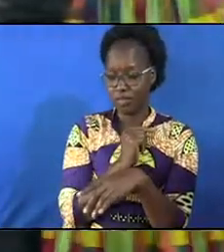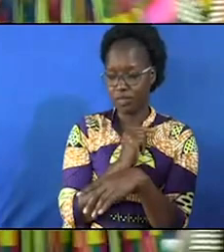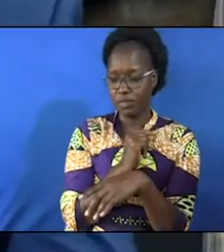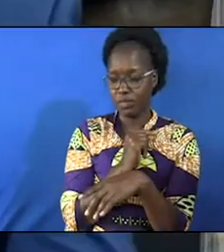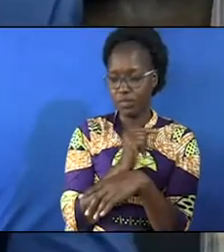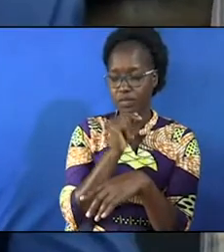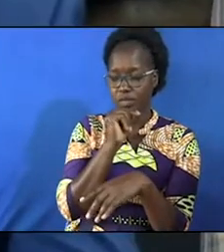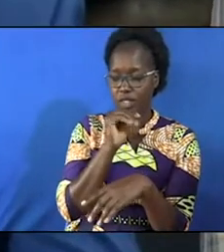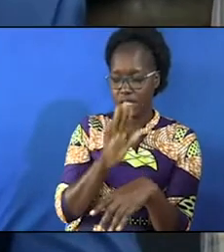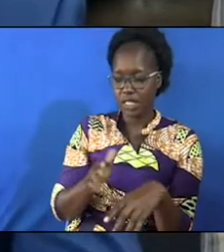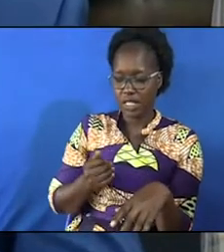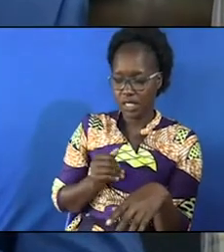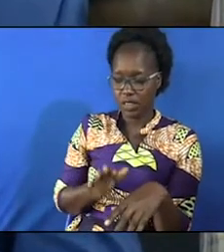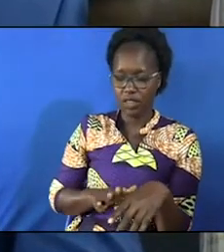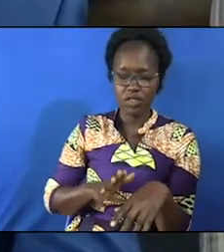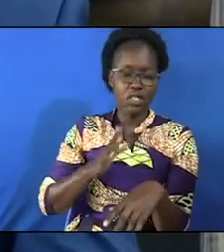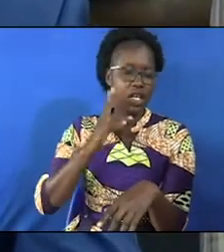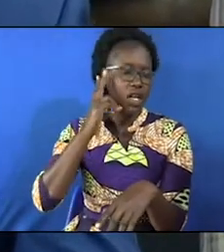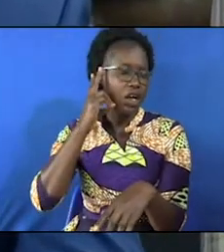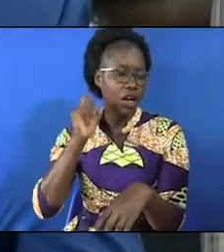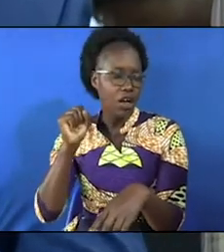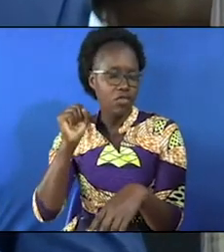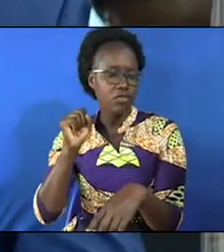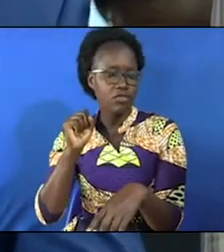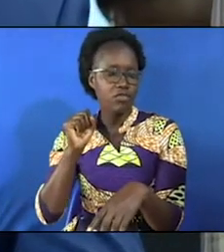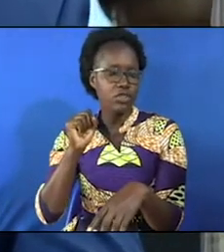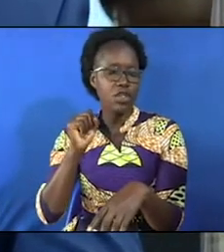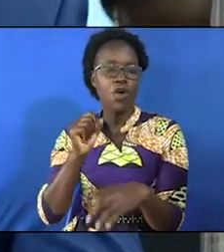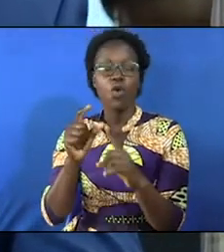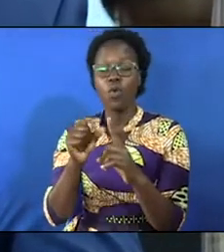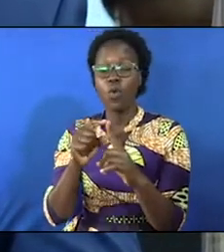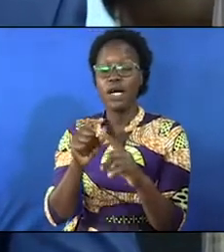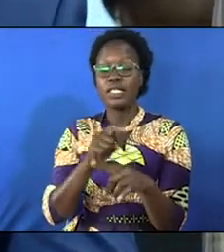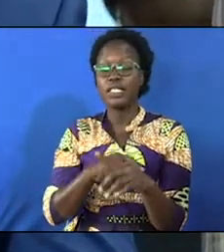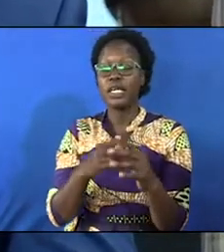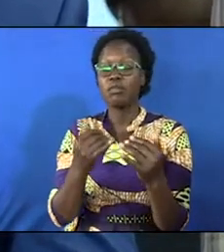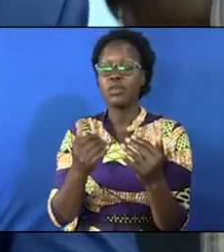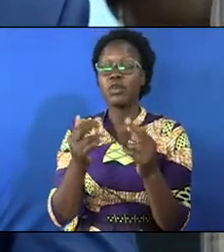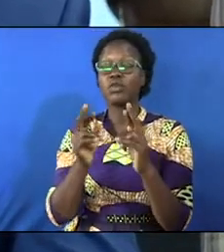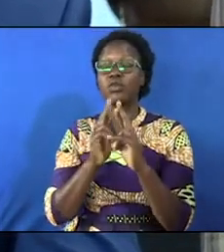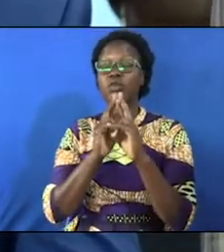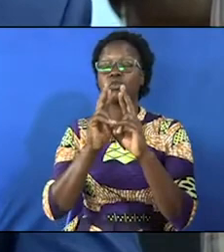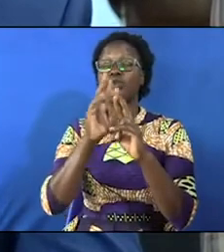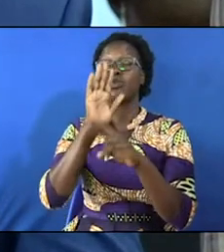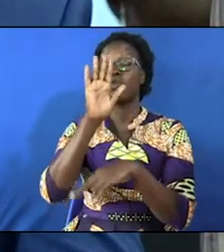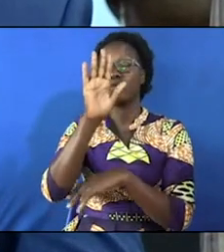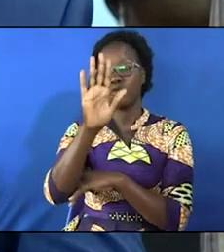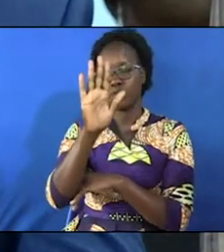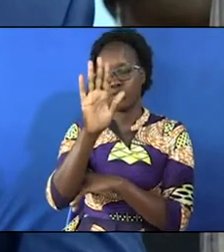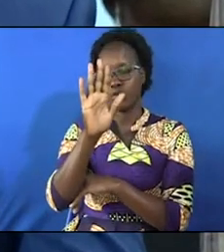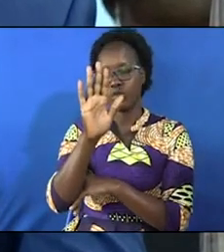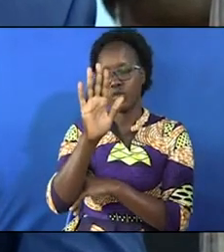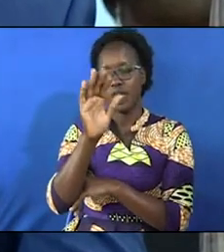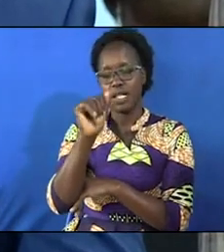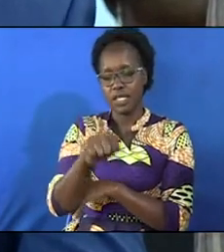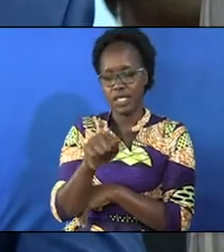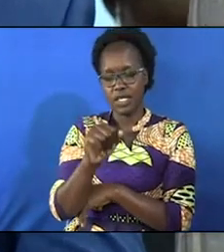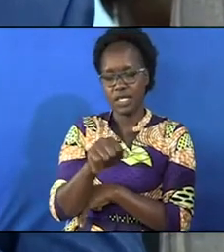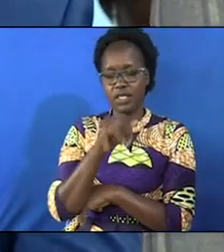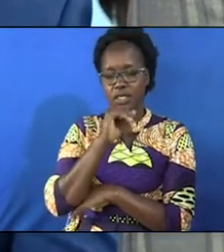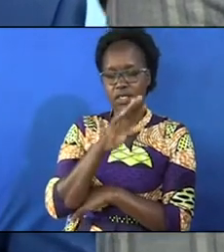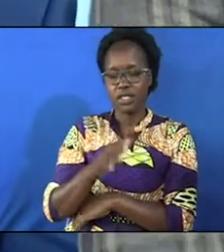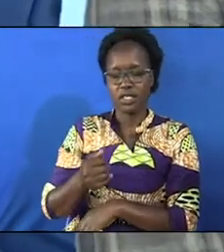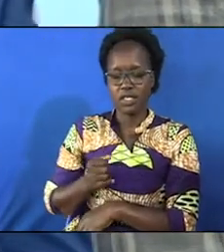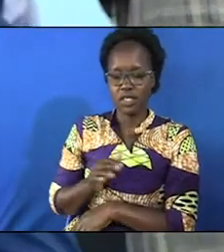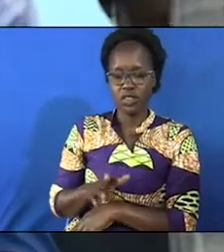your sons and daughters have heard your word it's time for us to respond to you yes your